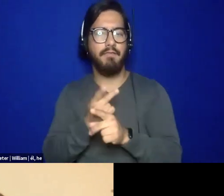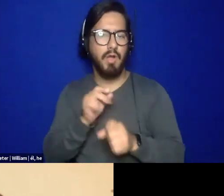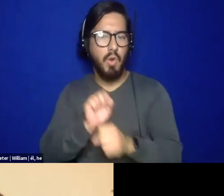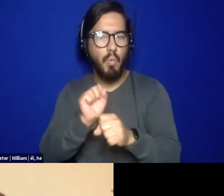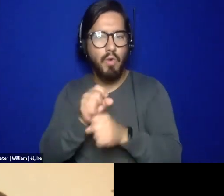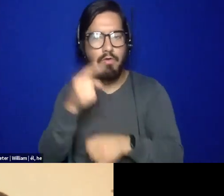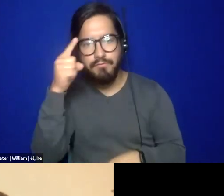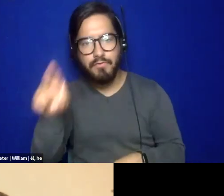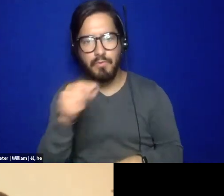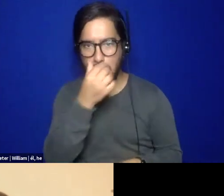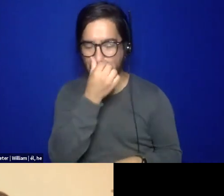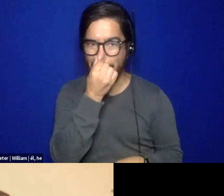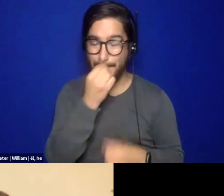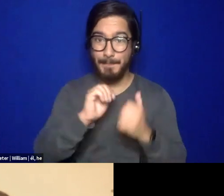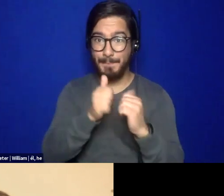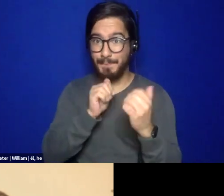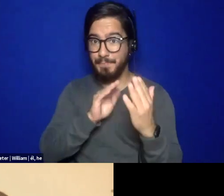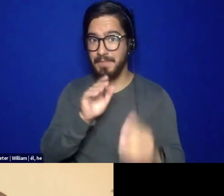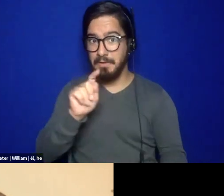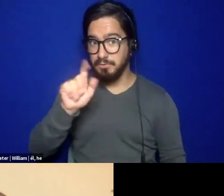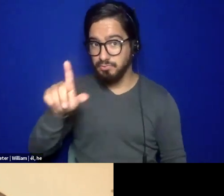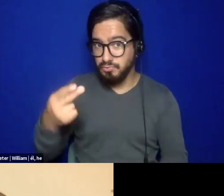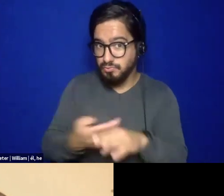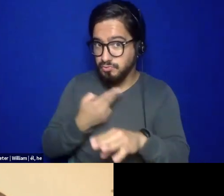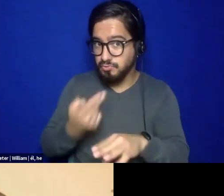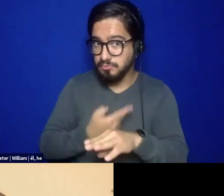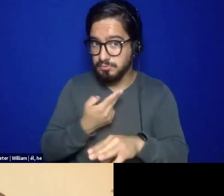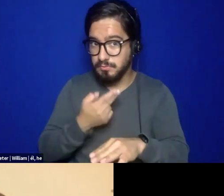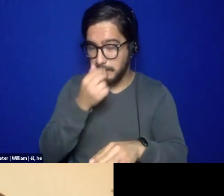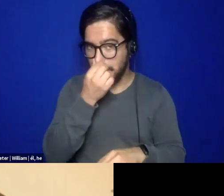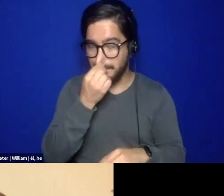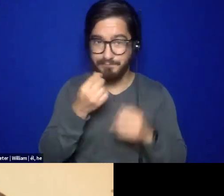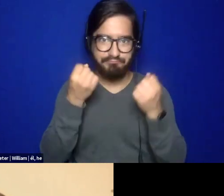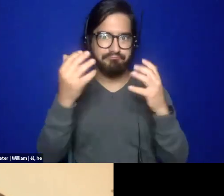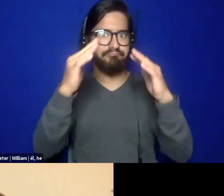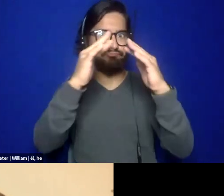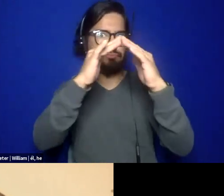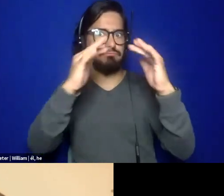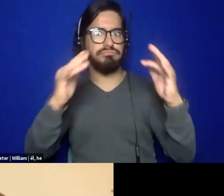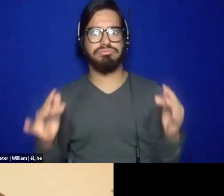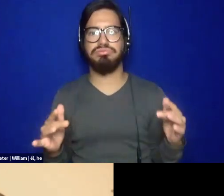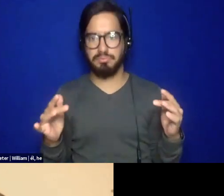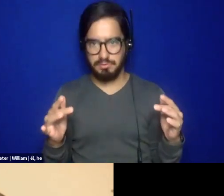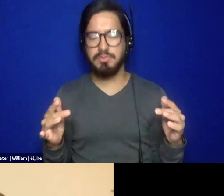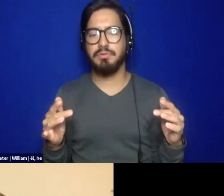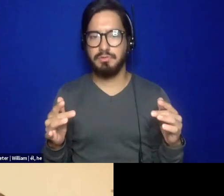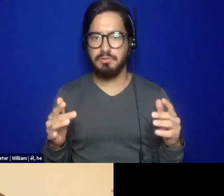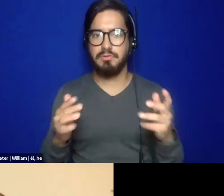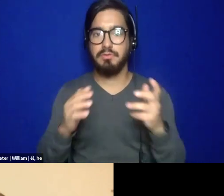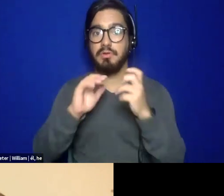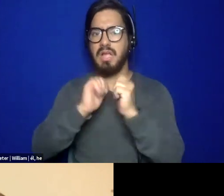kind of tools do I use to make that happen? A variety. How dare I think that one